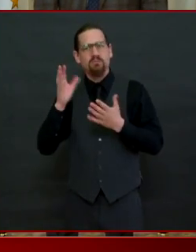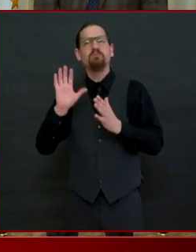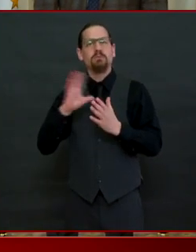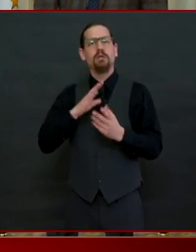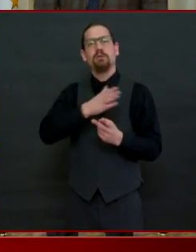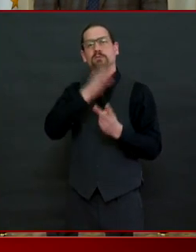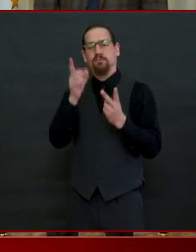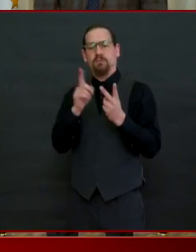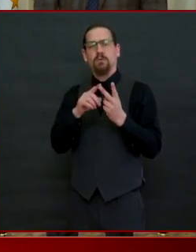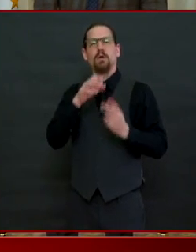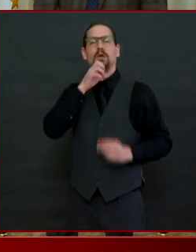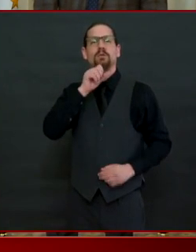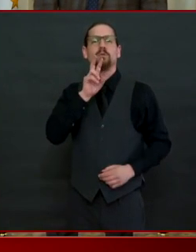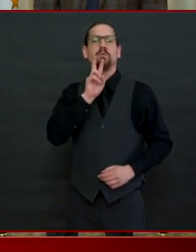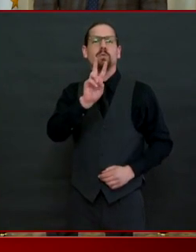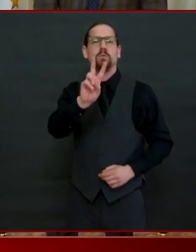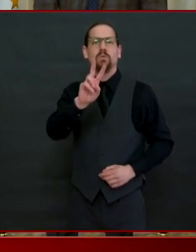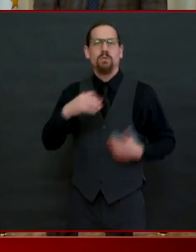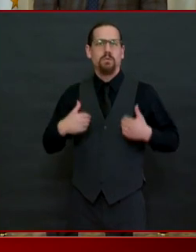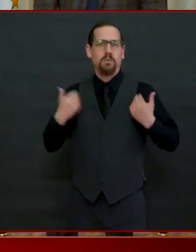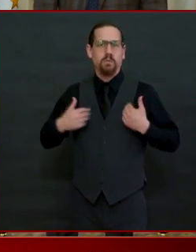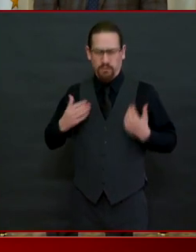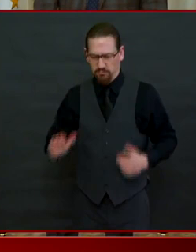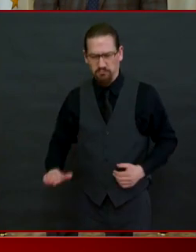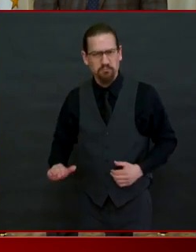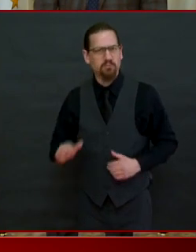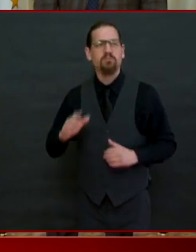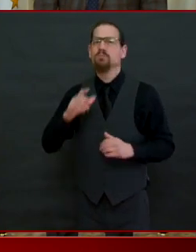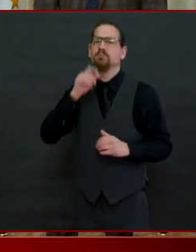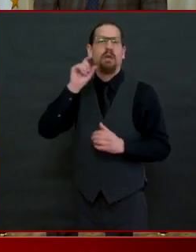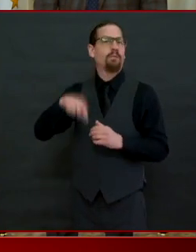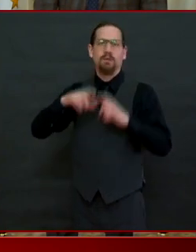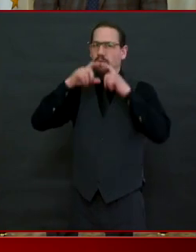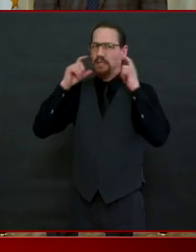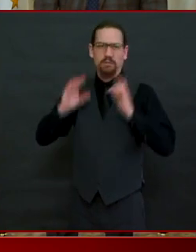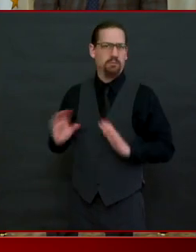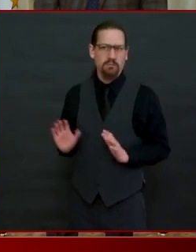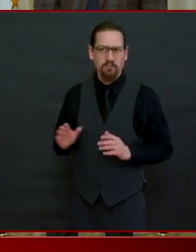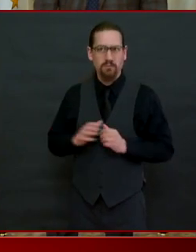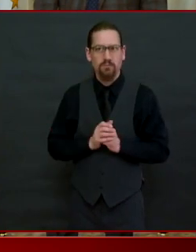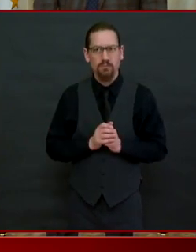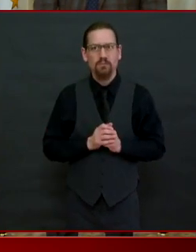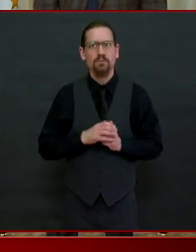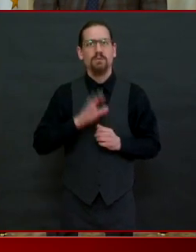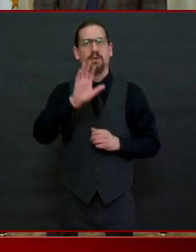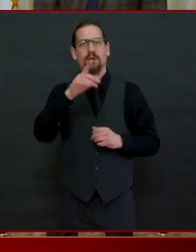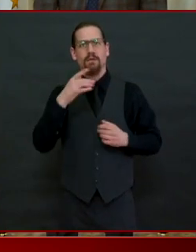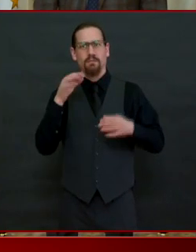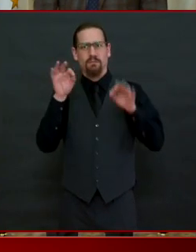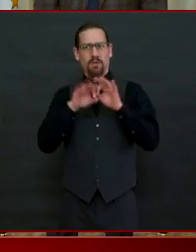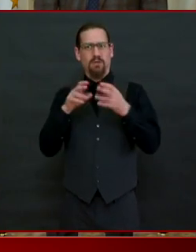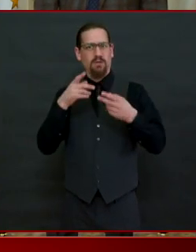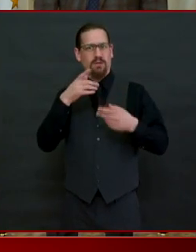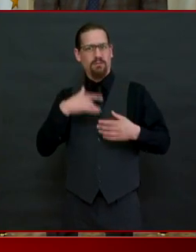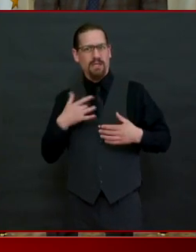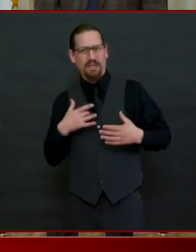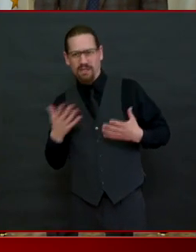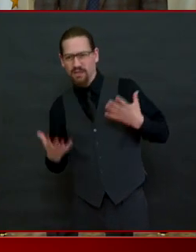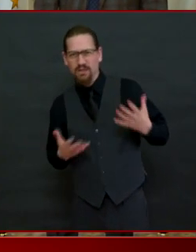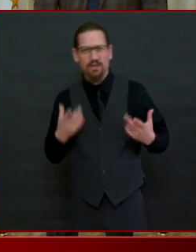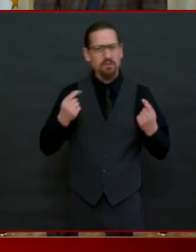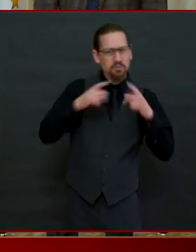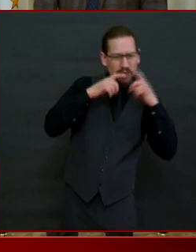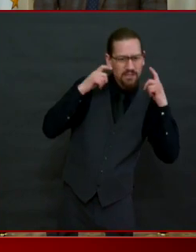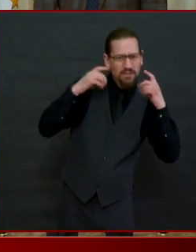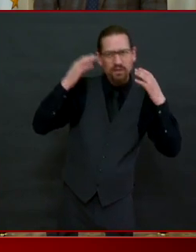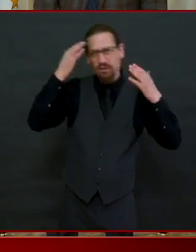and if you need a hand getting groceries or getting out and about get in touch with us and we can help you do that um